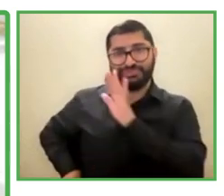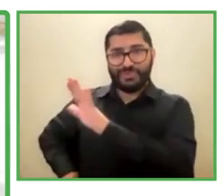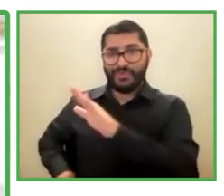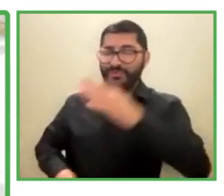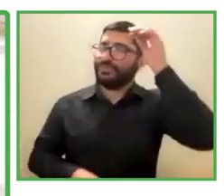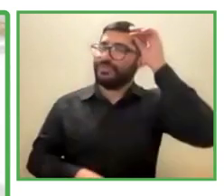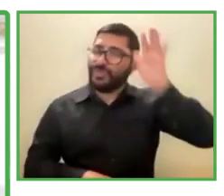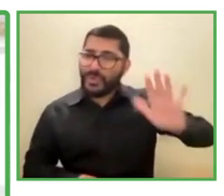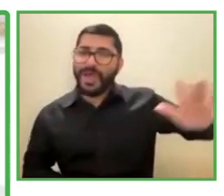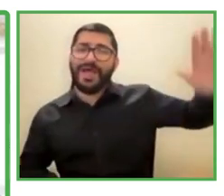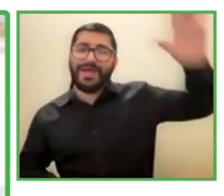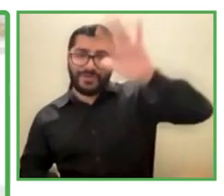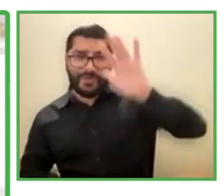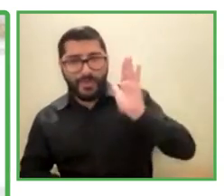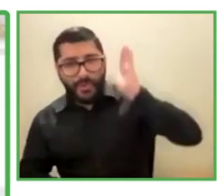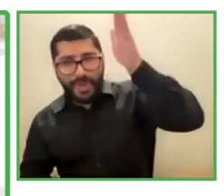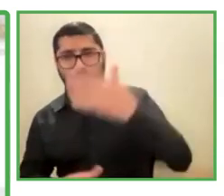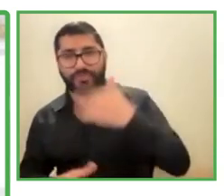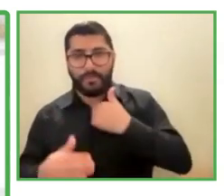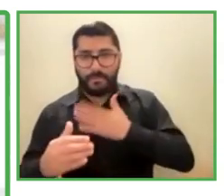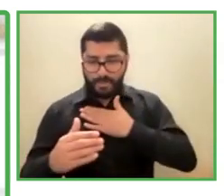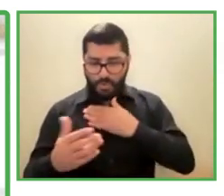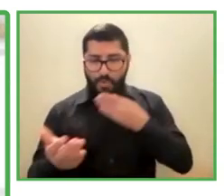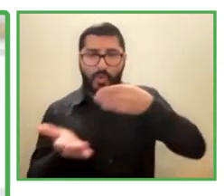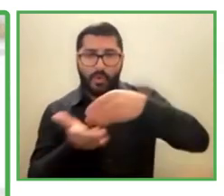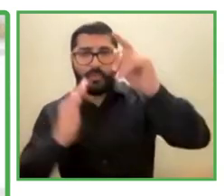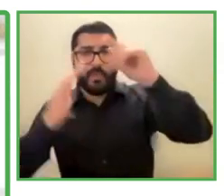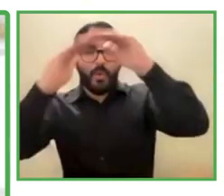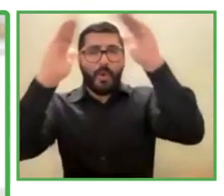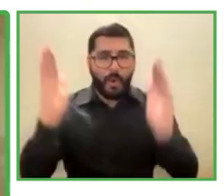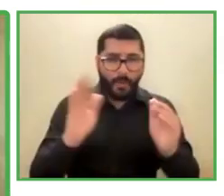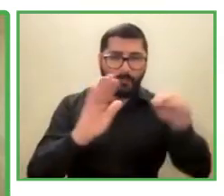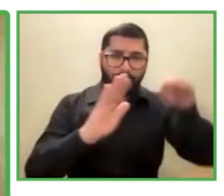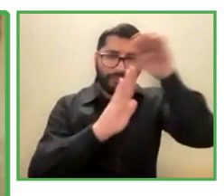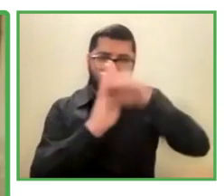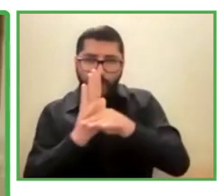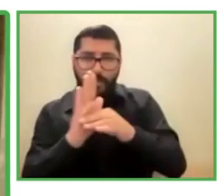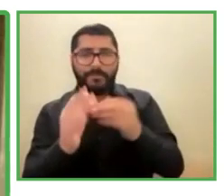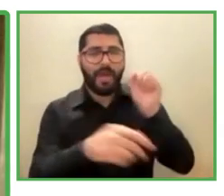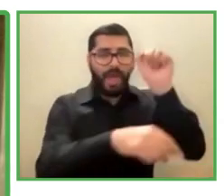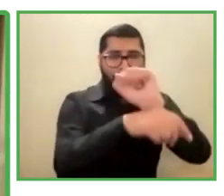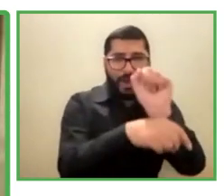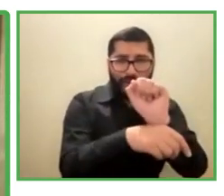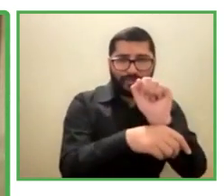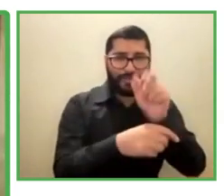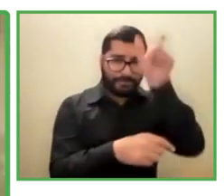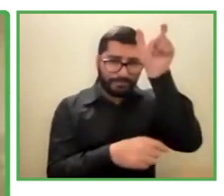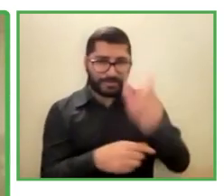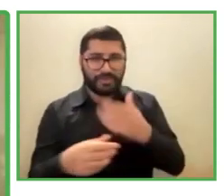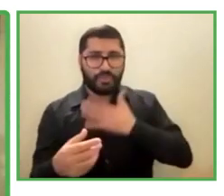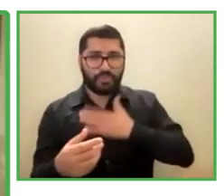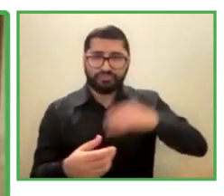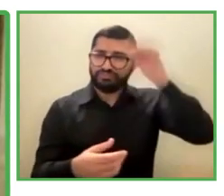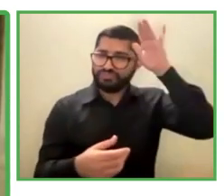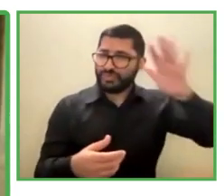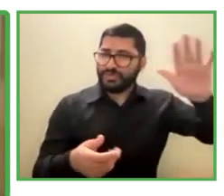a house, an apartment and a car. And when humans start to dream and to live a true life,